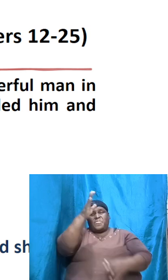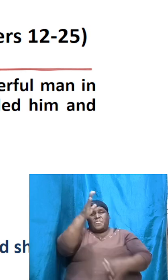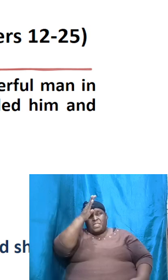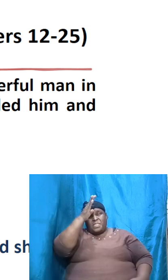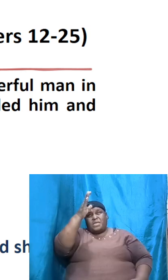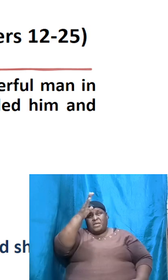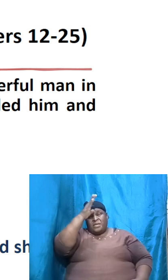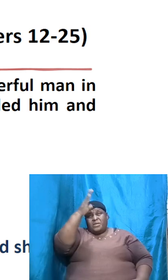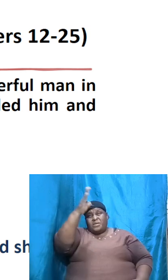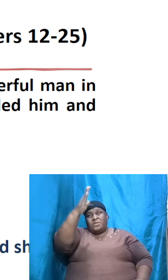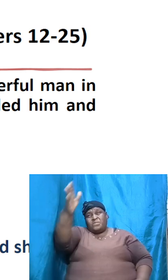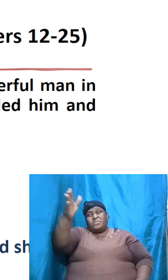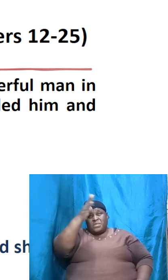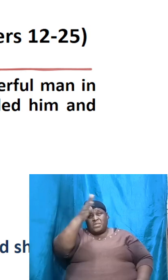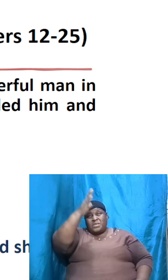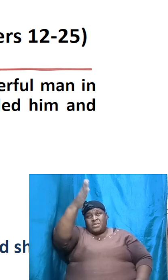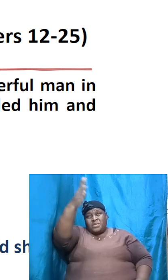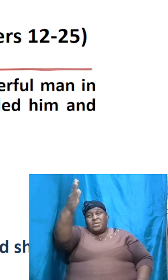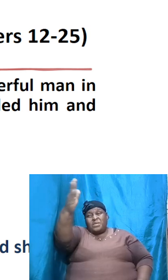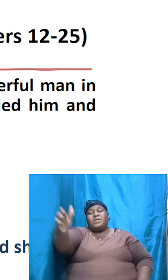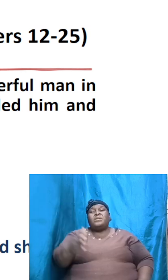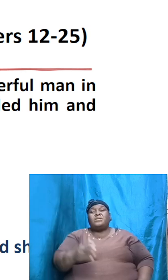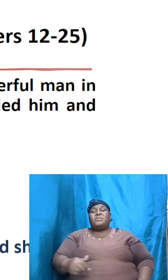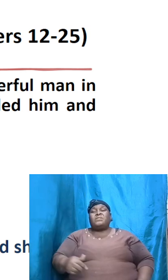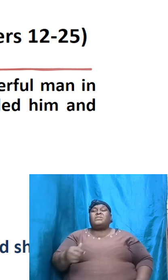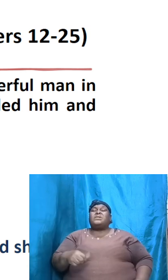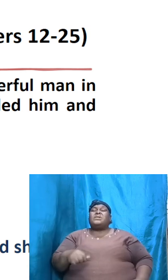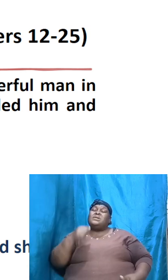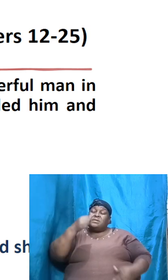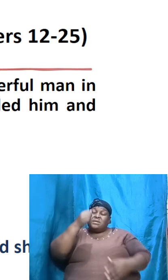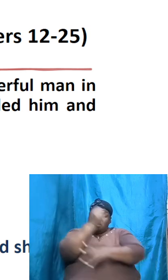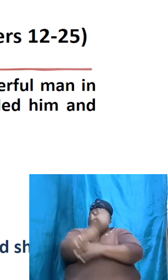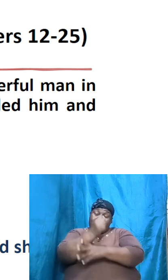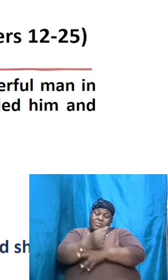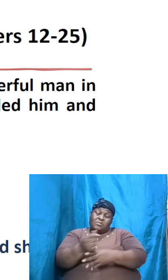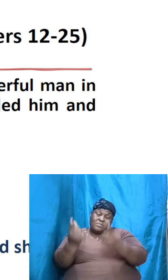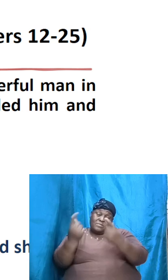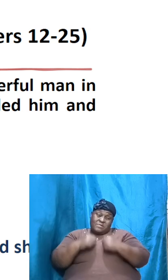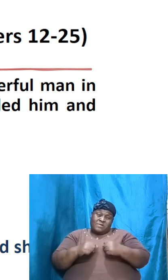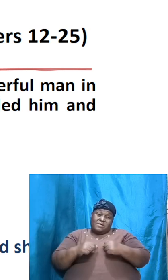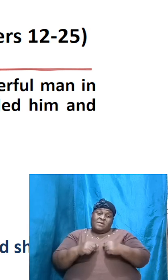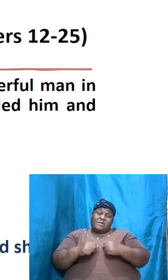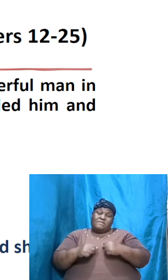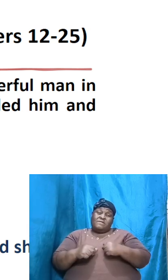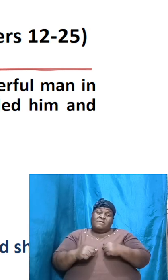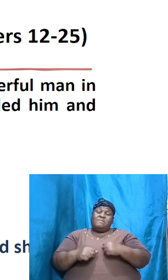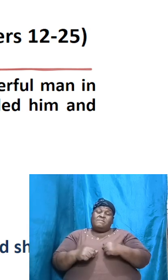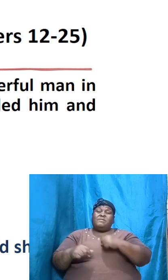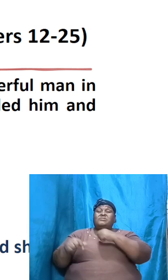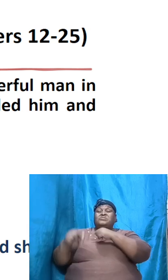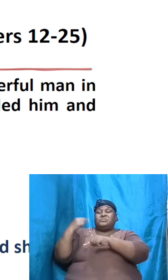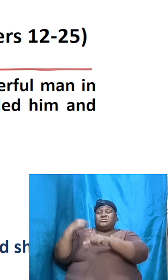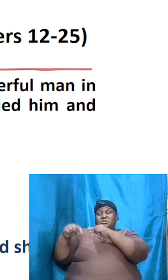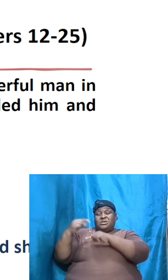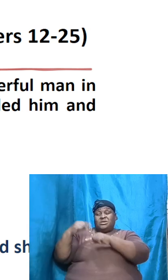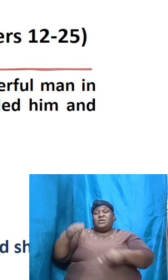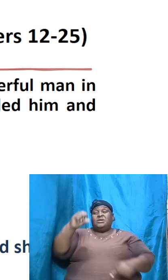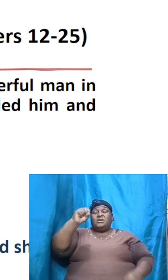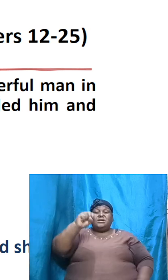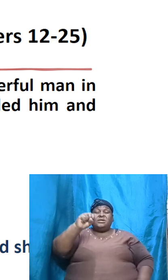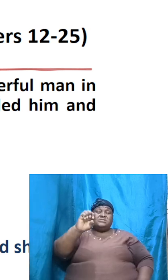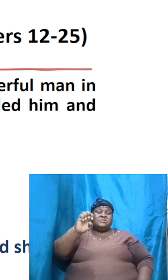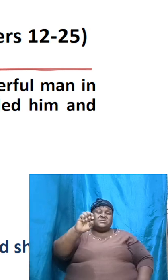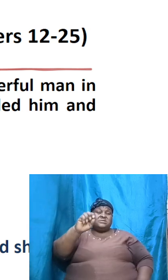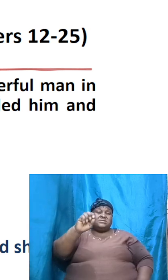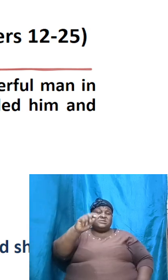granddaddy and his great granddaddy, he's coming down from a lineage that Seth was in charge of